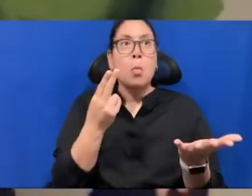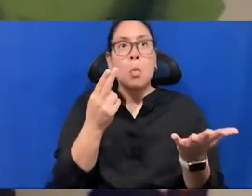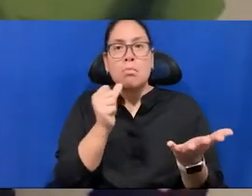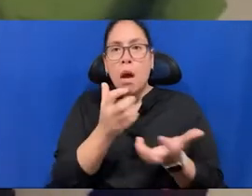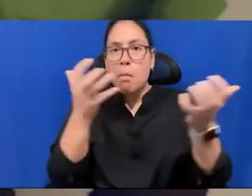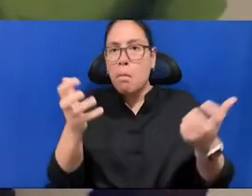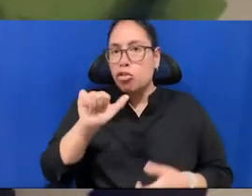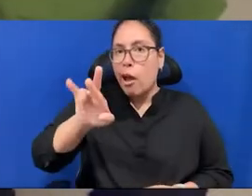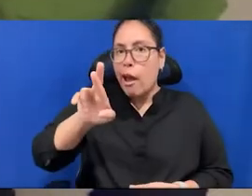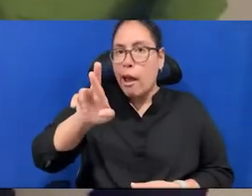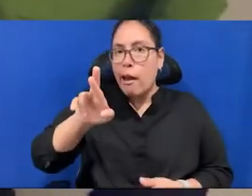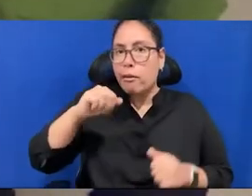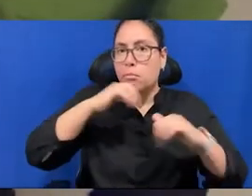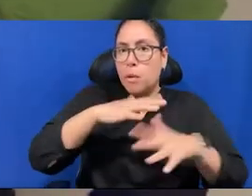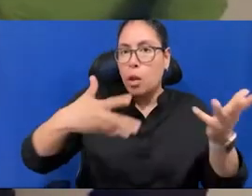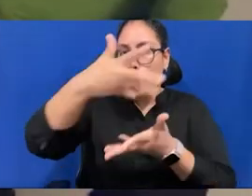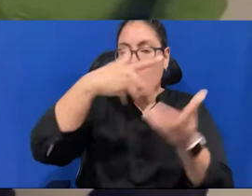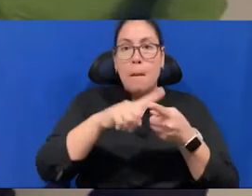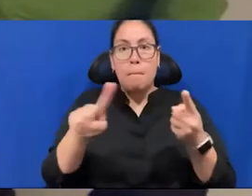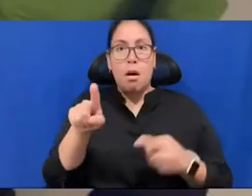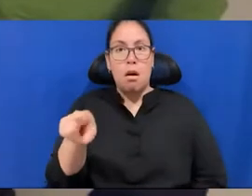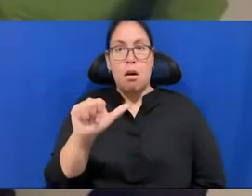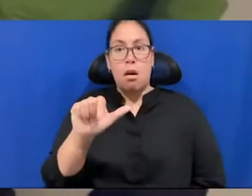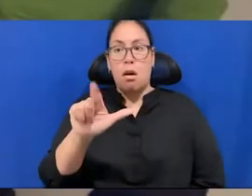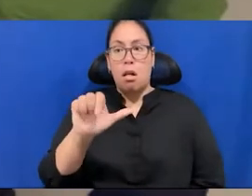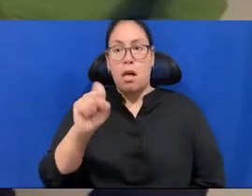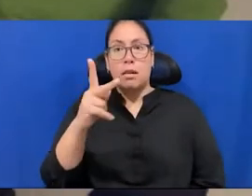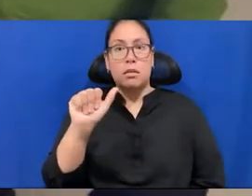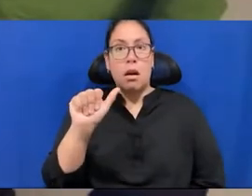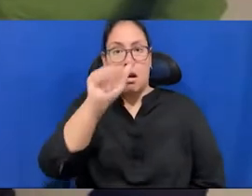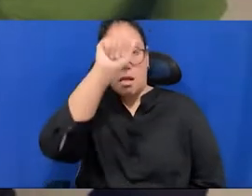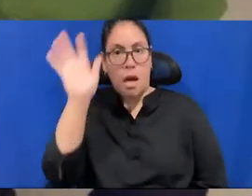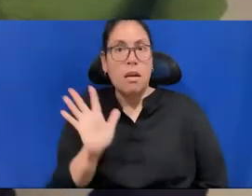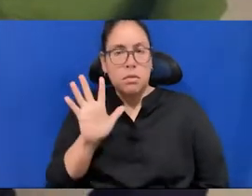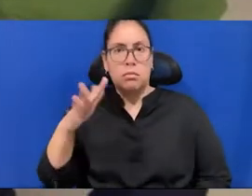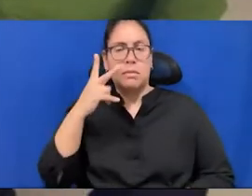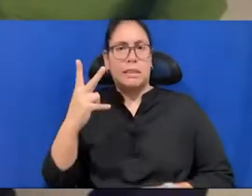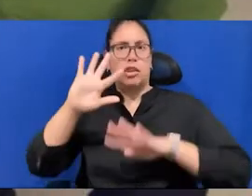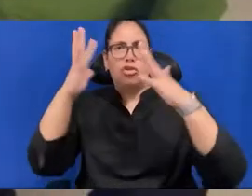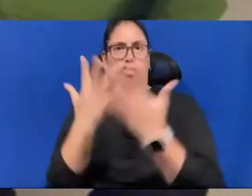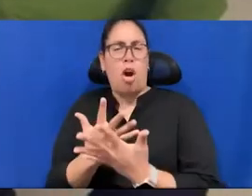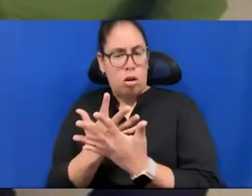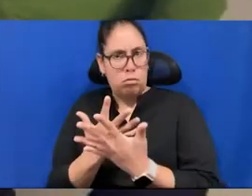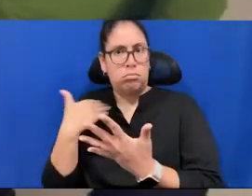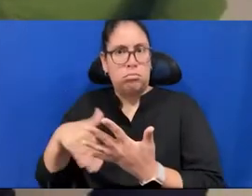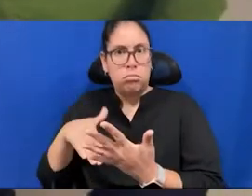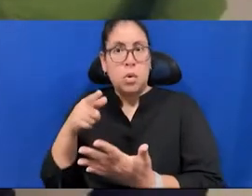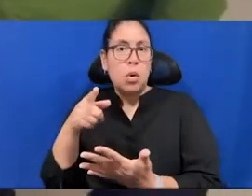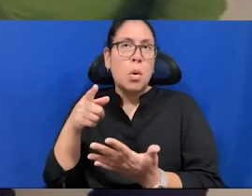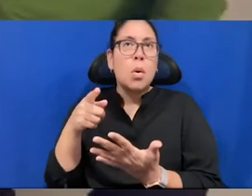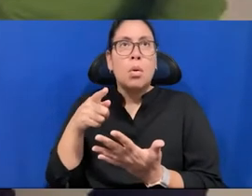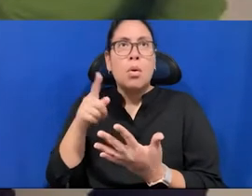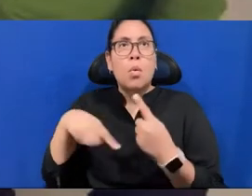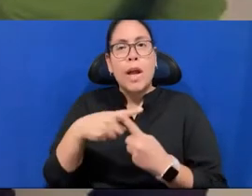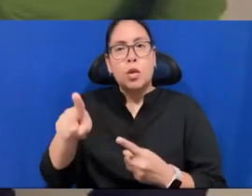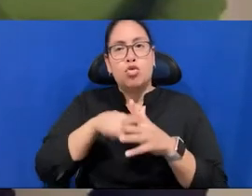is the darkest state that you'll see in that mix, which, you know, when you think about that state